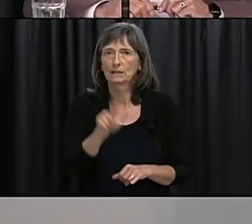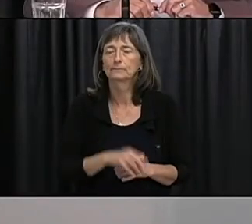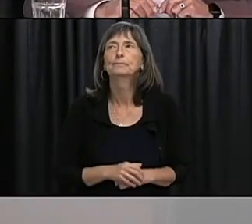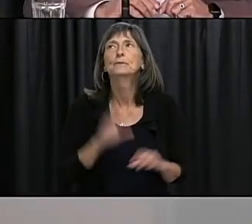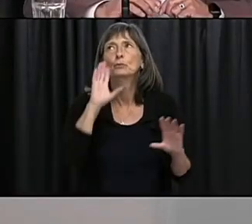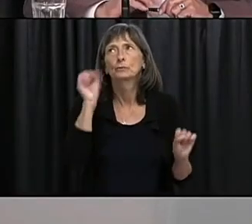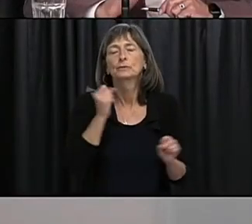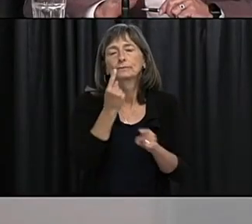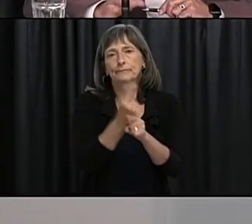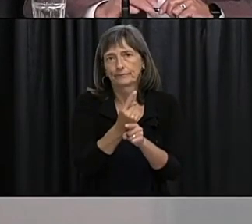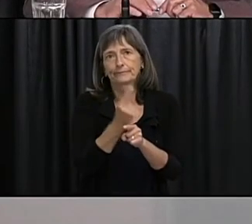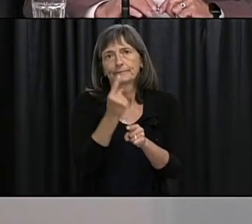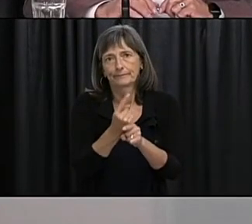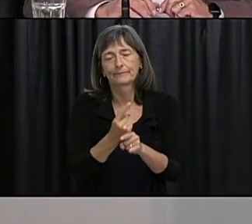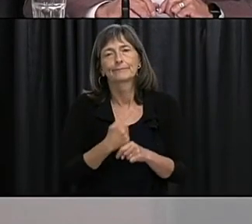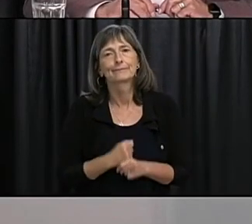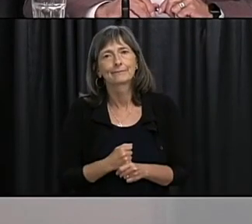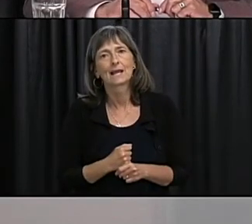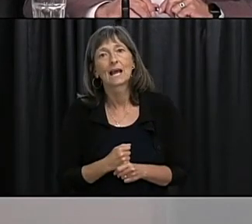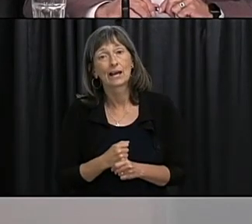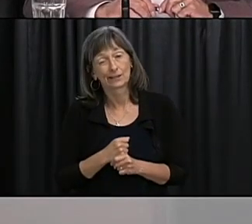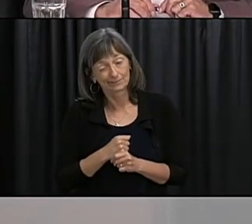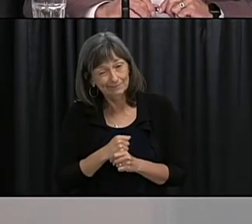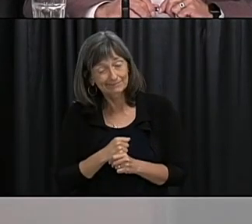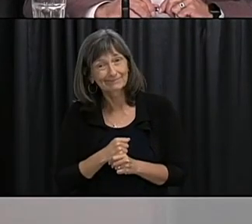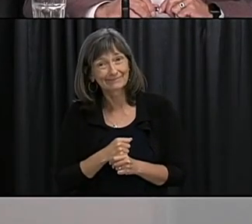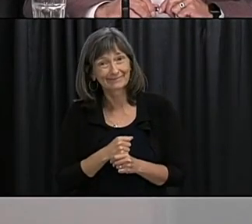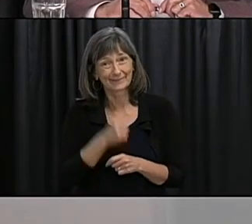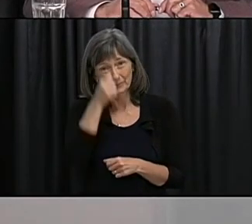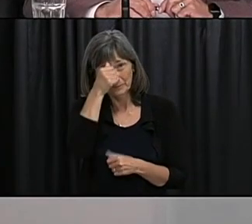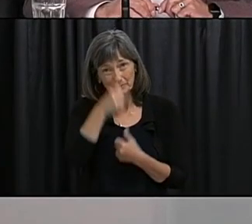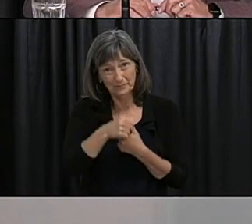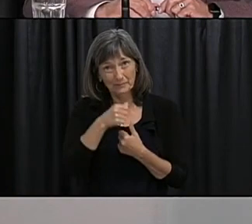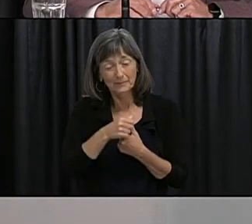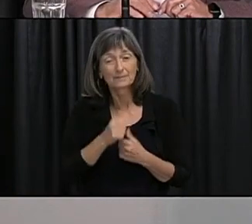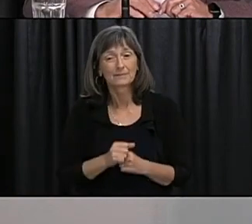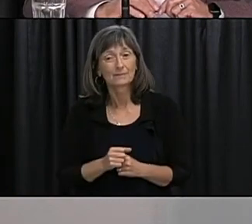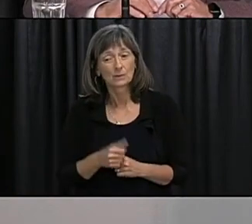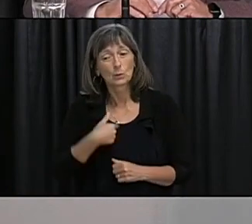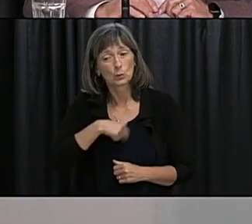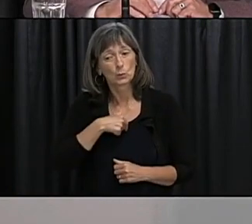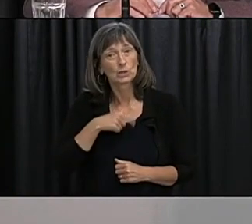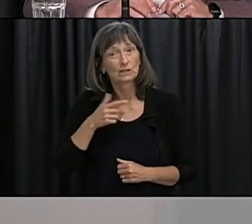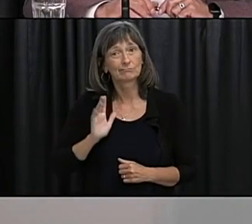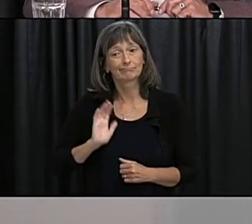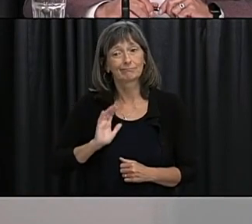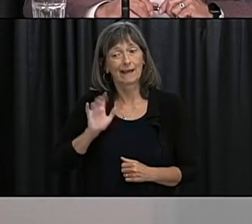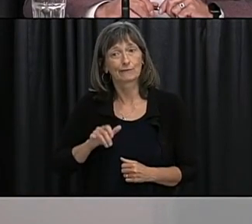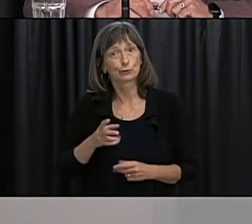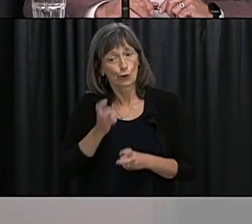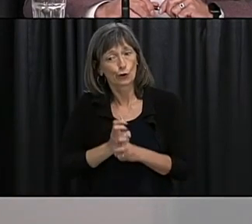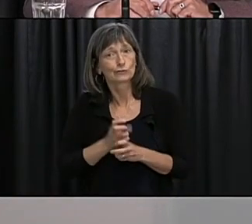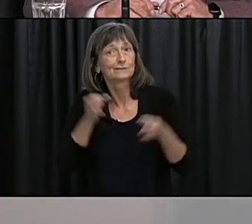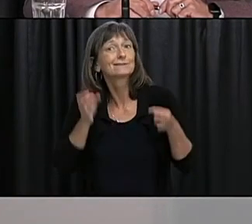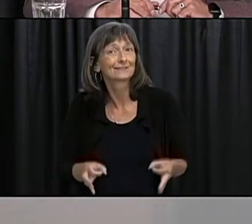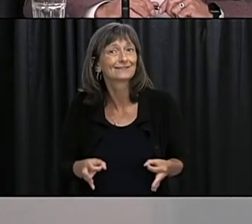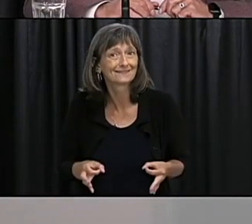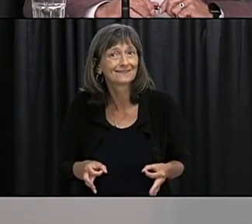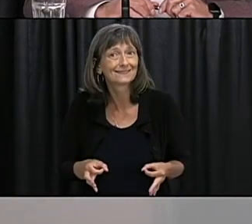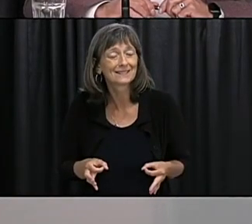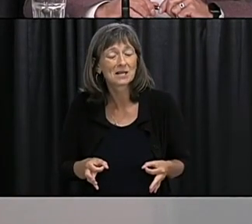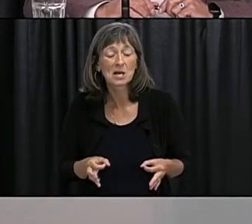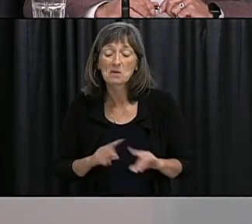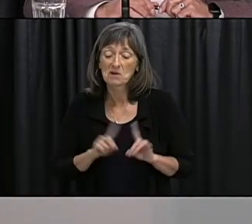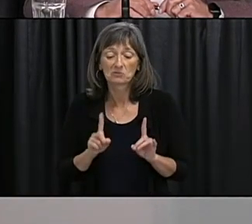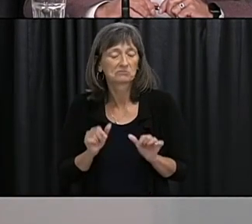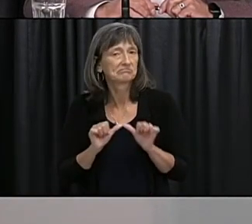is right there Patrick we and I always like to remind people that because there were some decisions made for some of the obvious reasons at the time and they